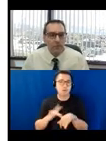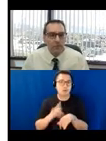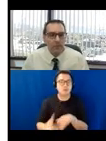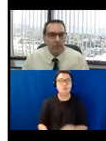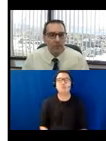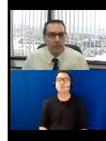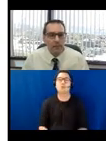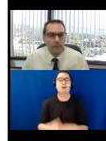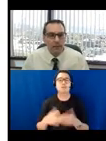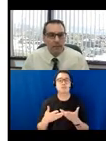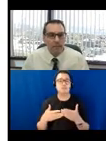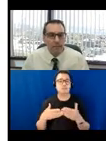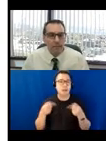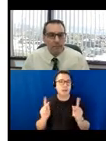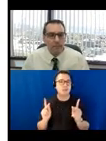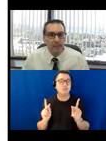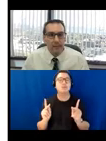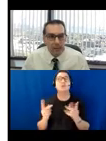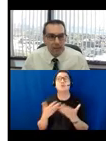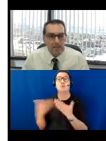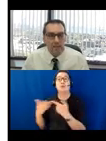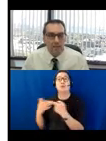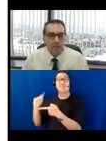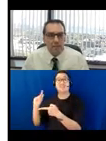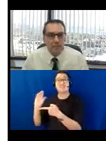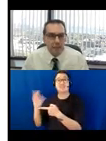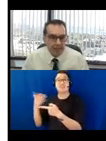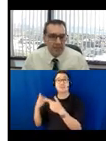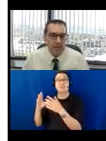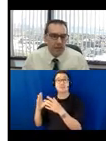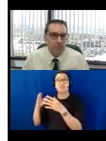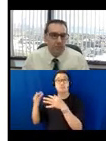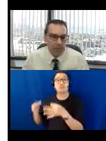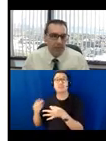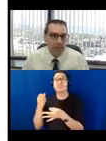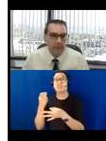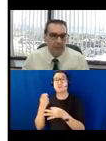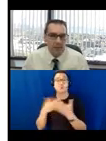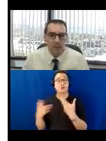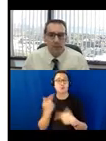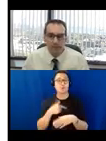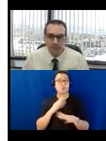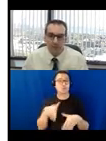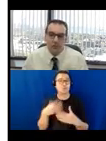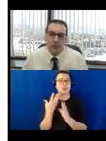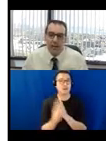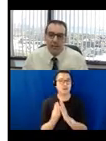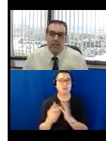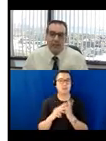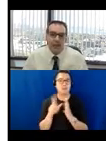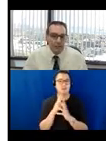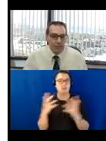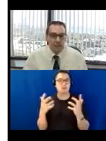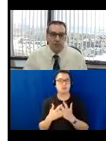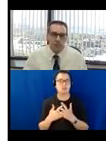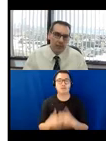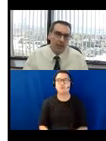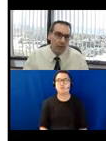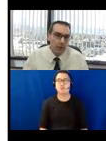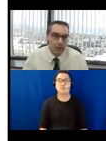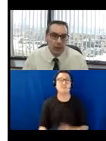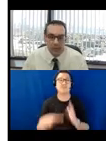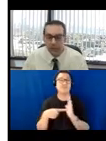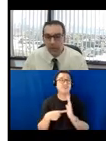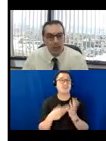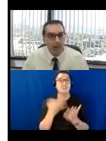to make sure that equal access to the amenities that are being provided. So if there is street dining, and if that means restricting